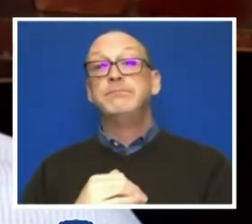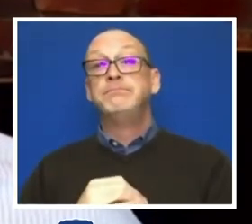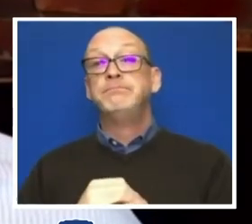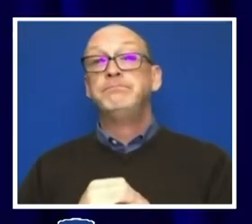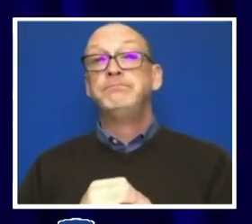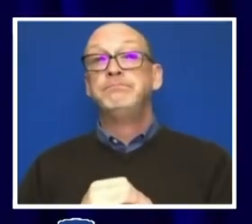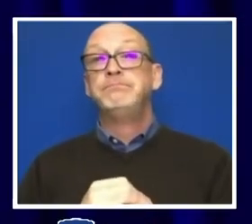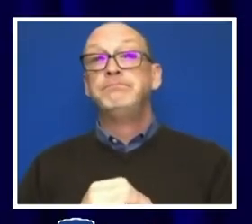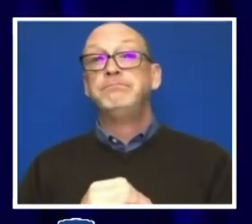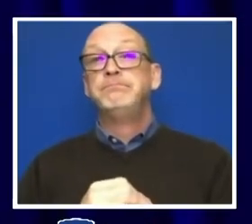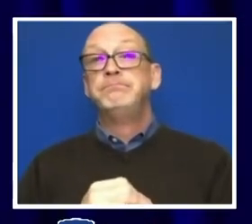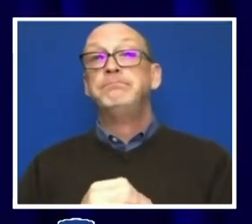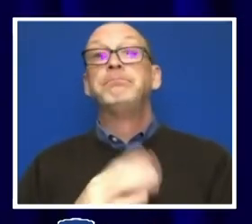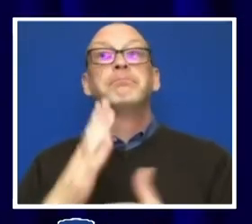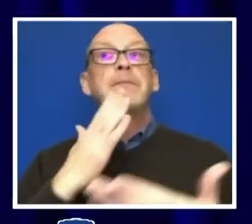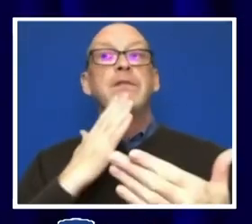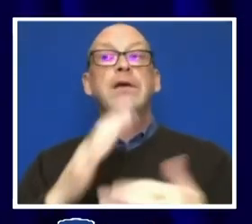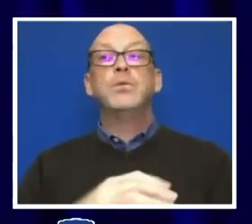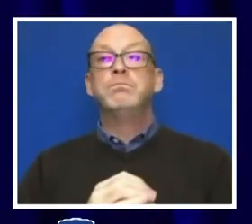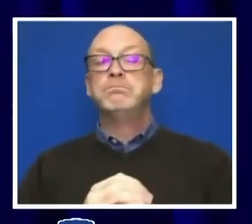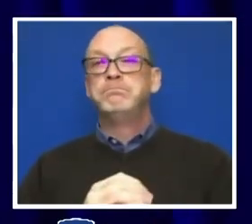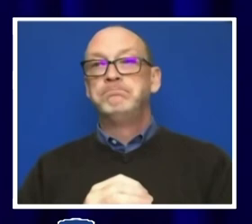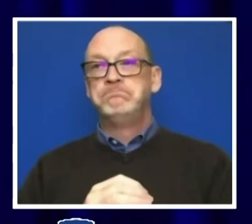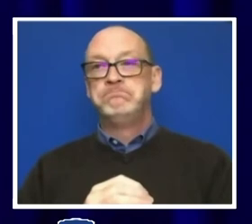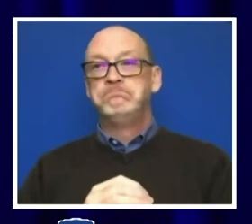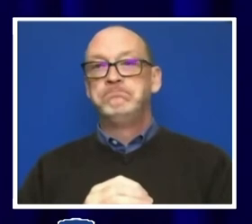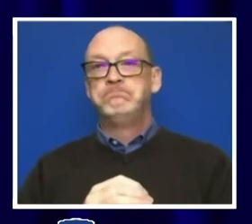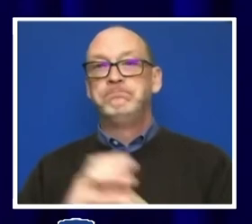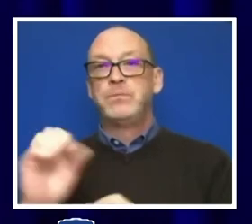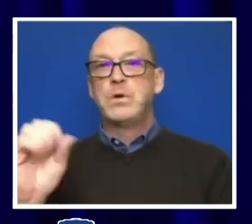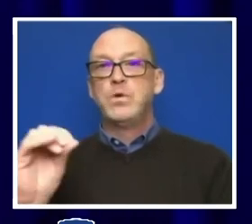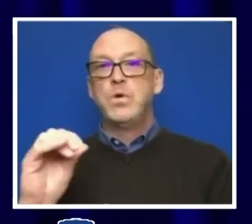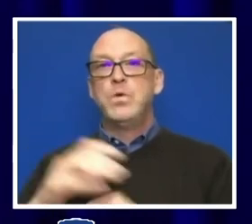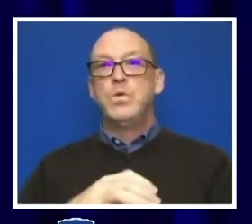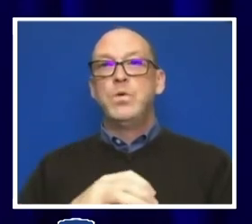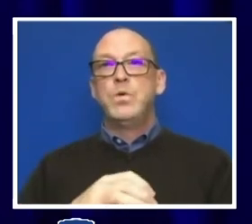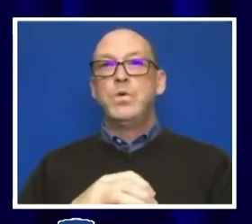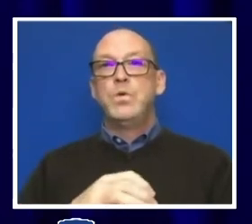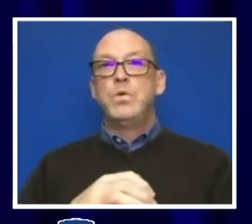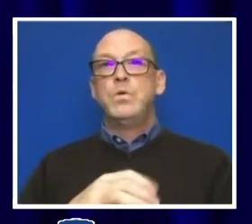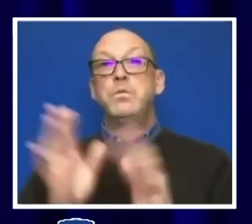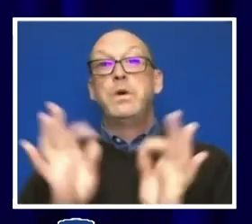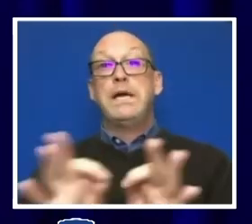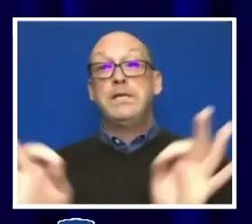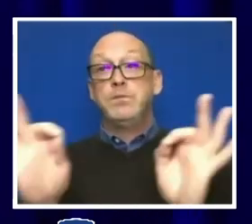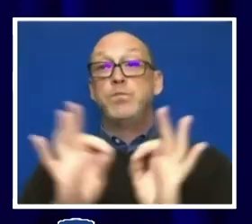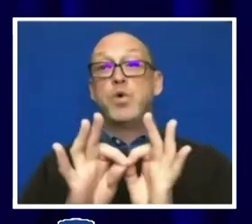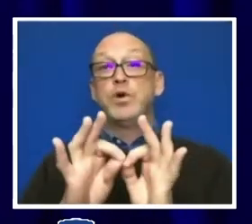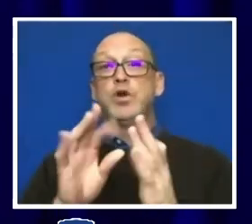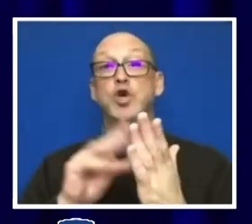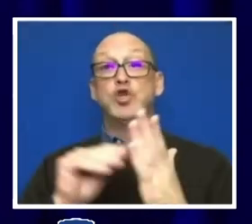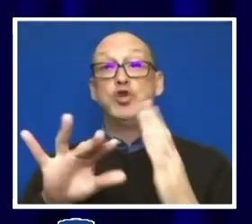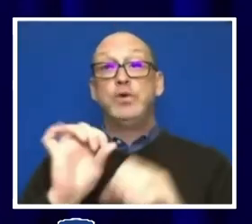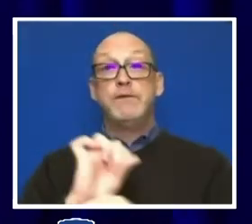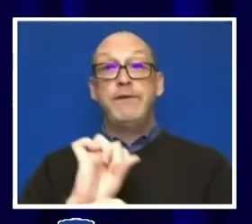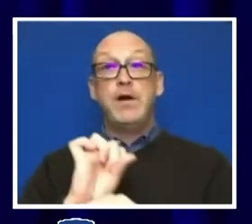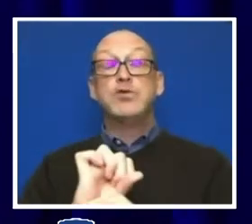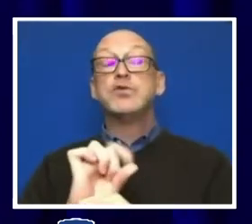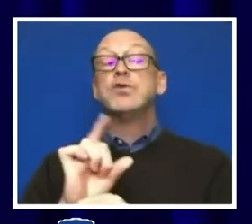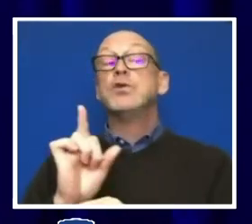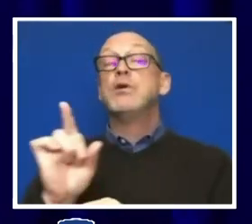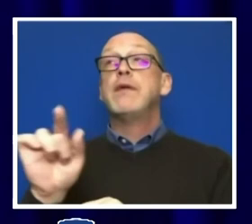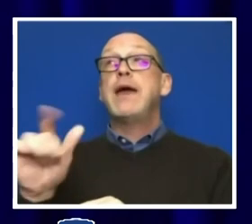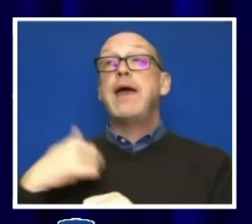Thank you. So, it's important Student Affairs has the role